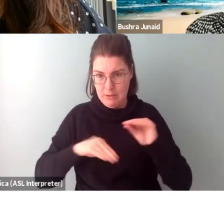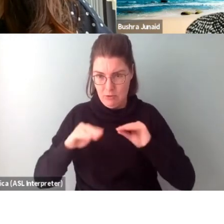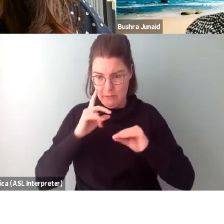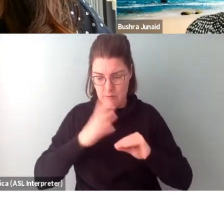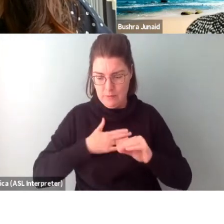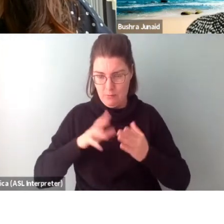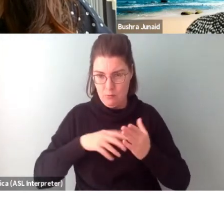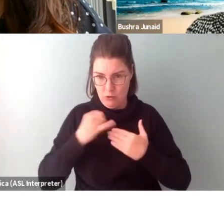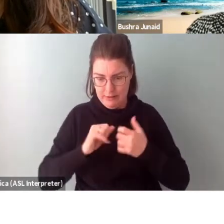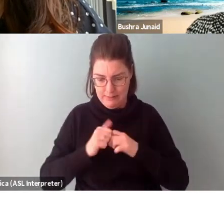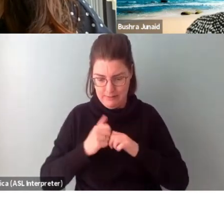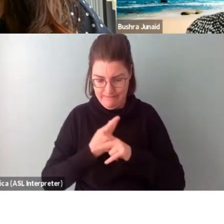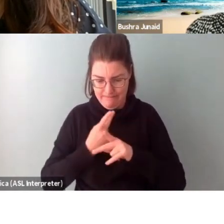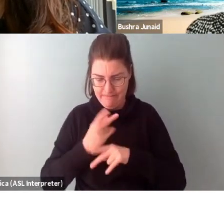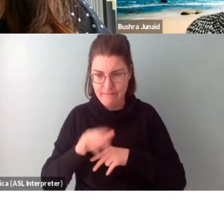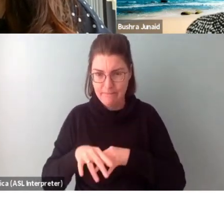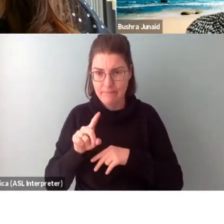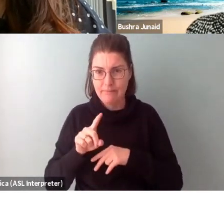project?